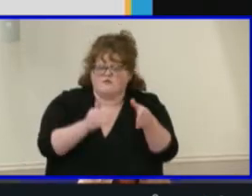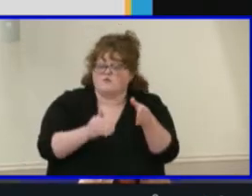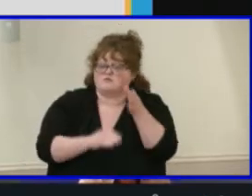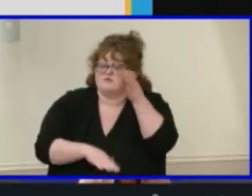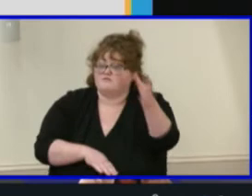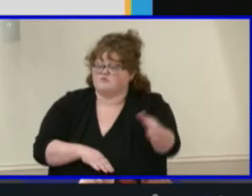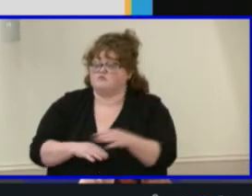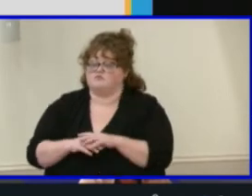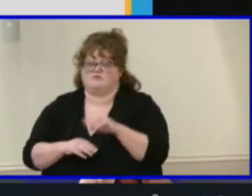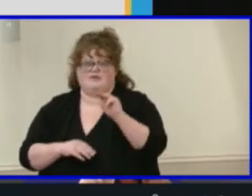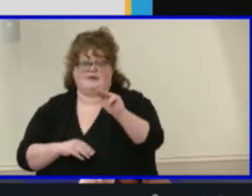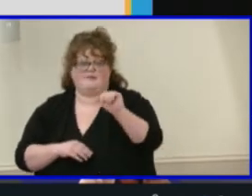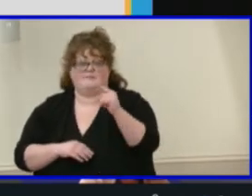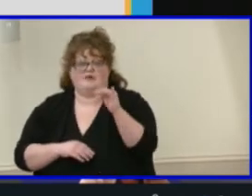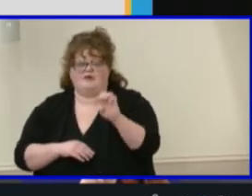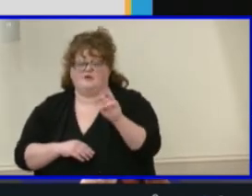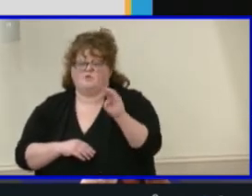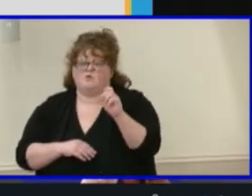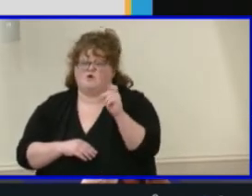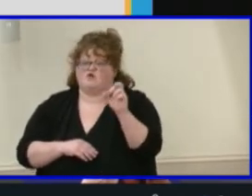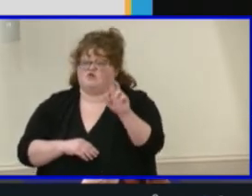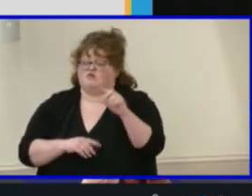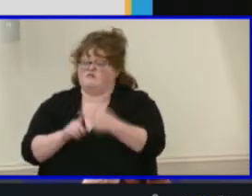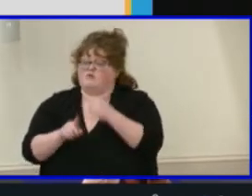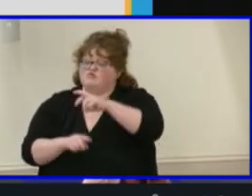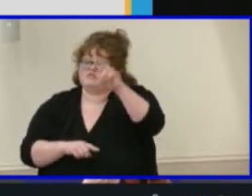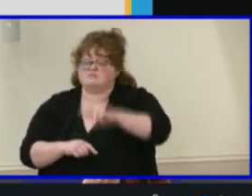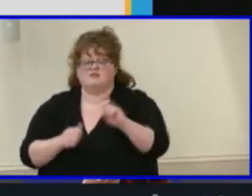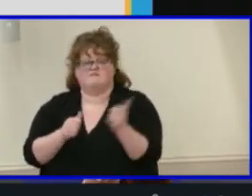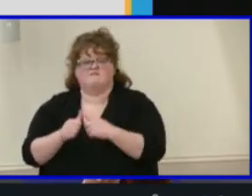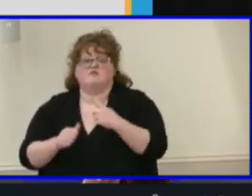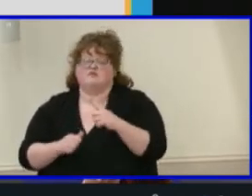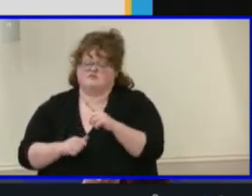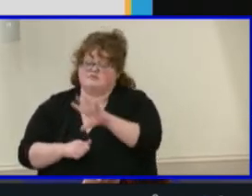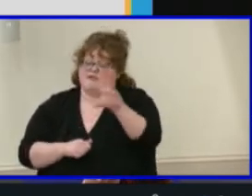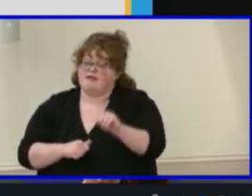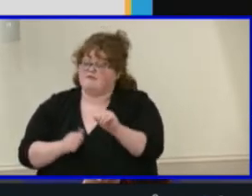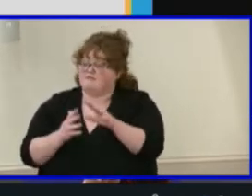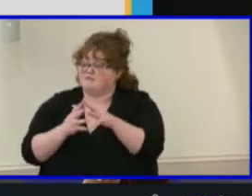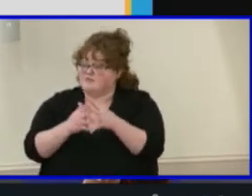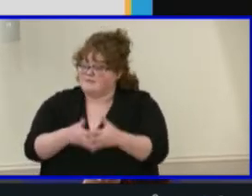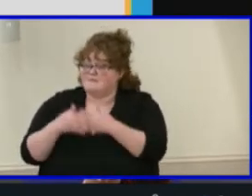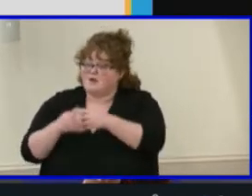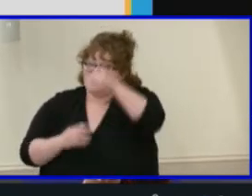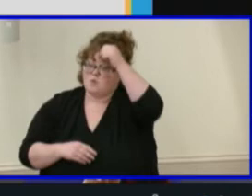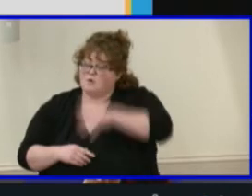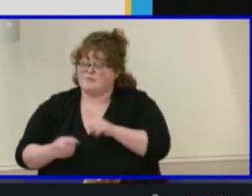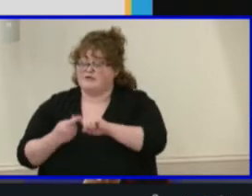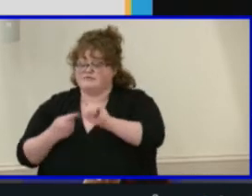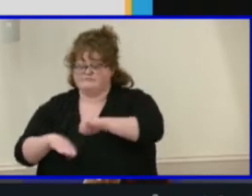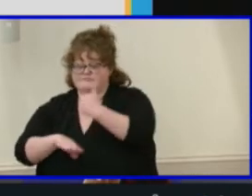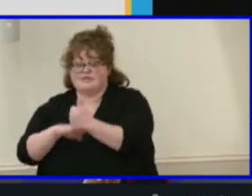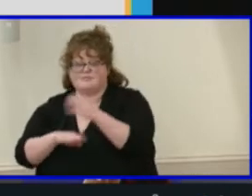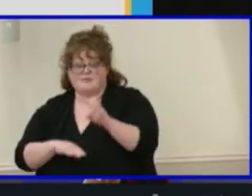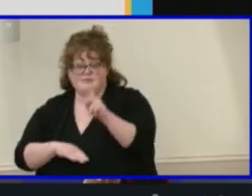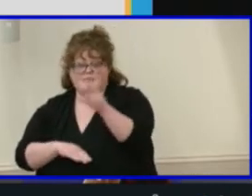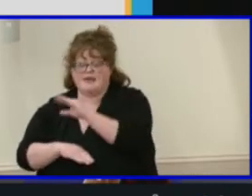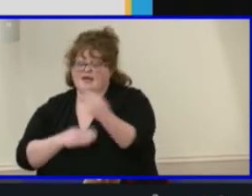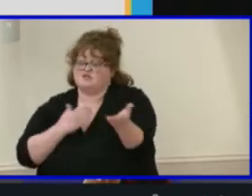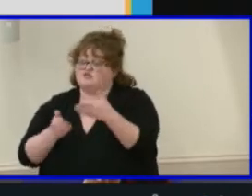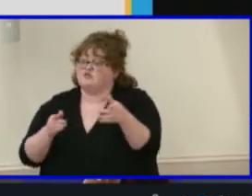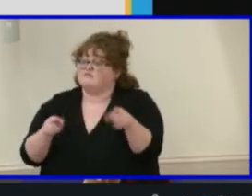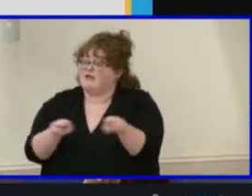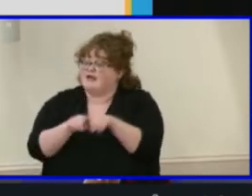who was the first African-American woman to charter a bank and serve as its president. She was a dead, she was dedicated to civic